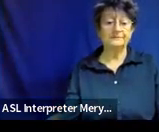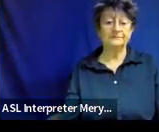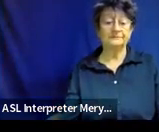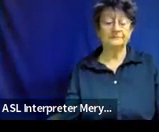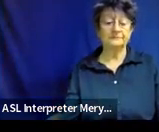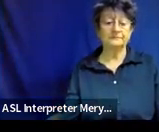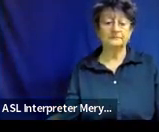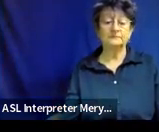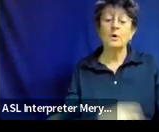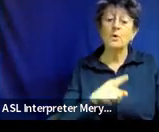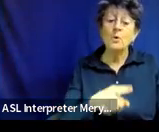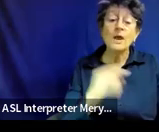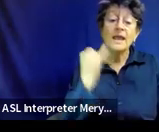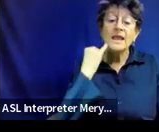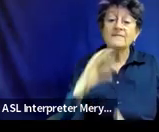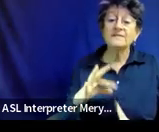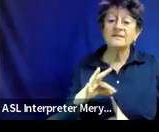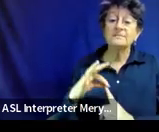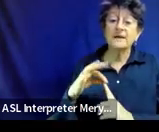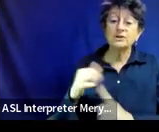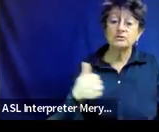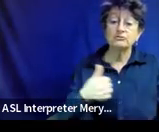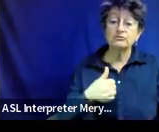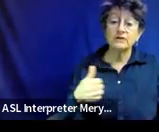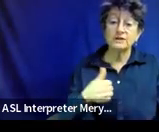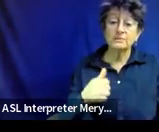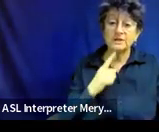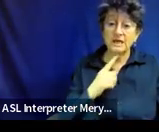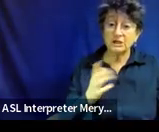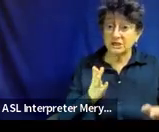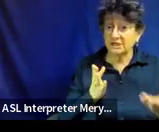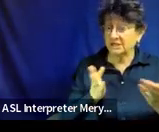If special transportation is a service, do you need a goal?